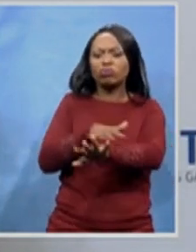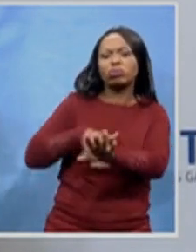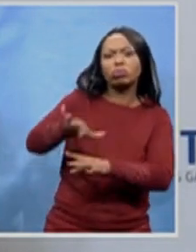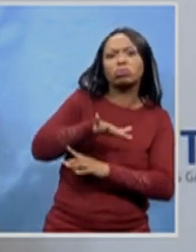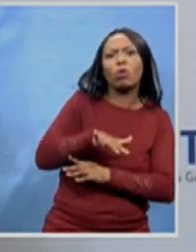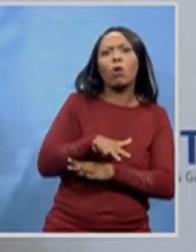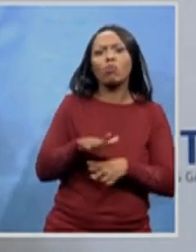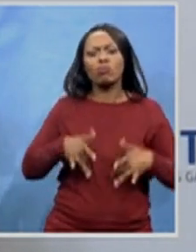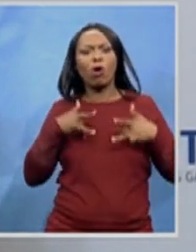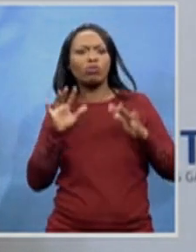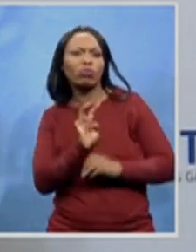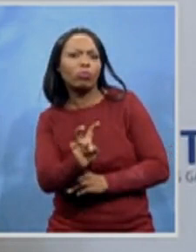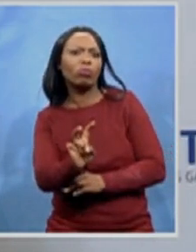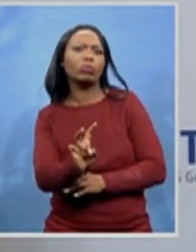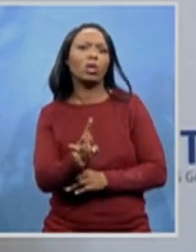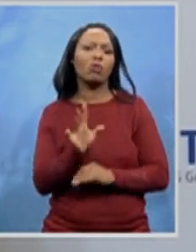entertainment industry holistically.